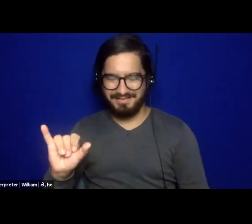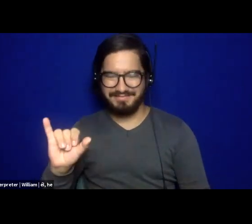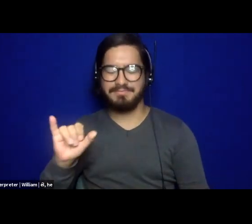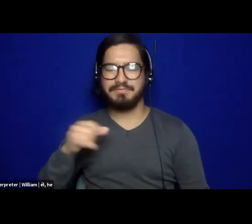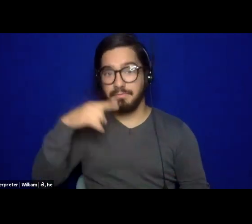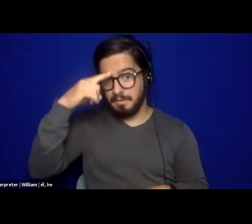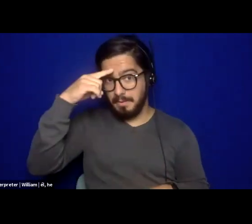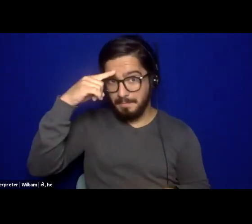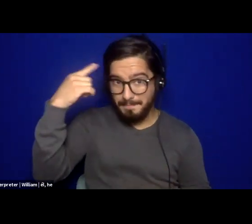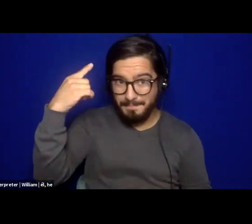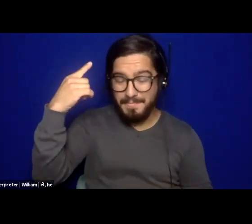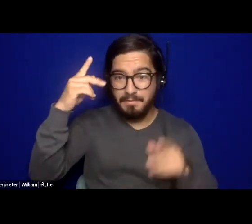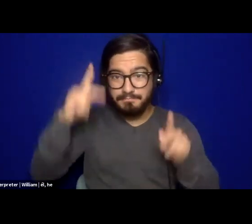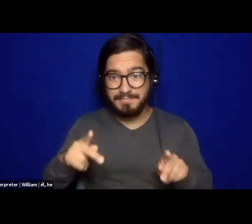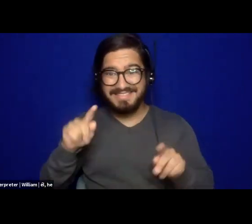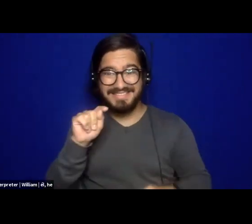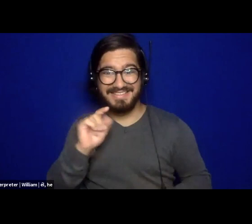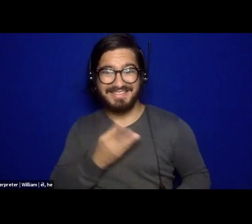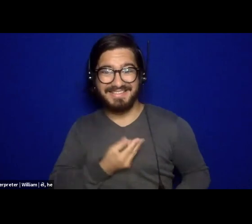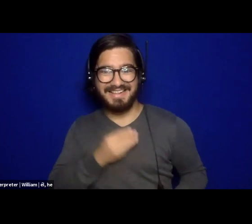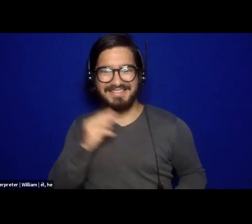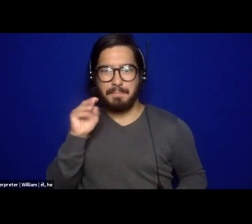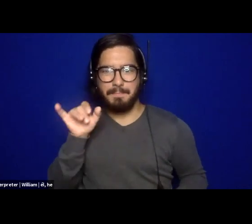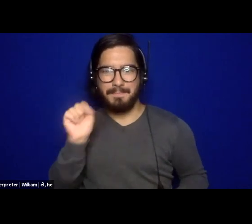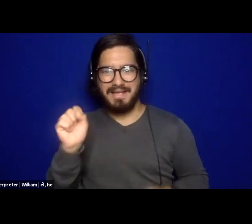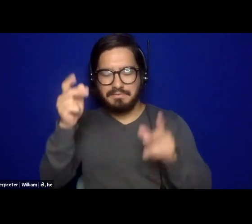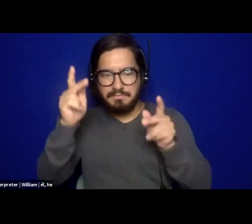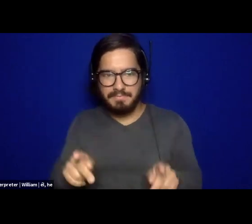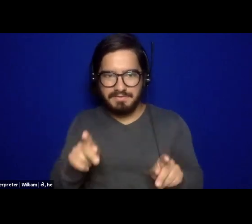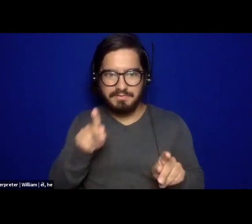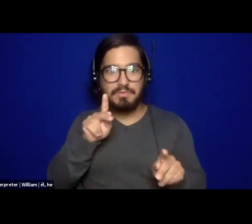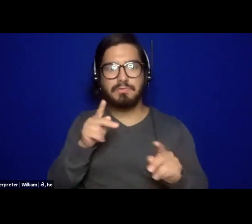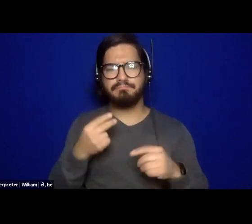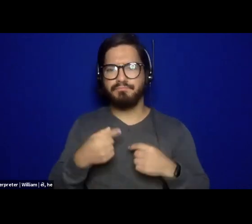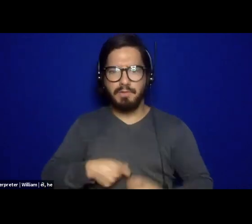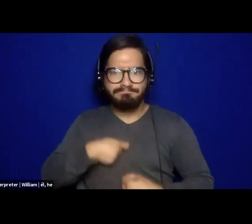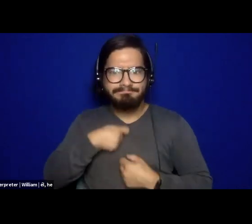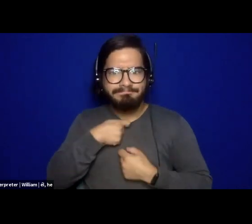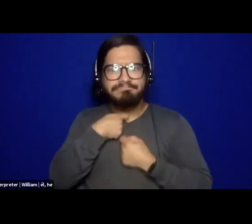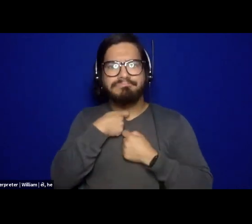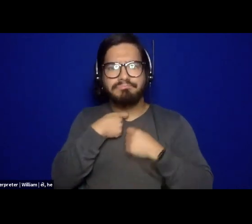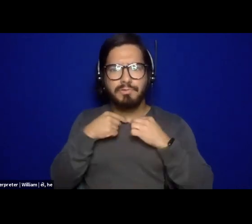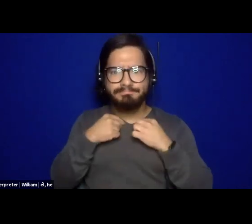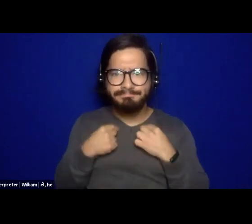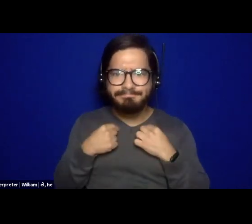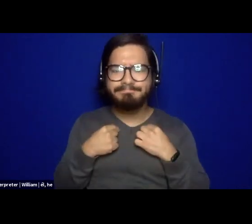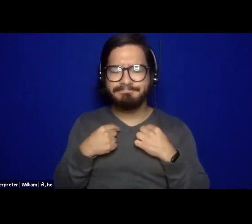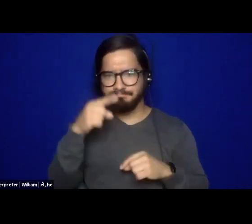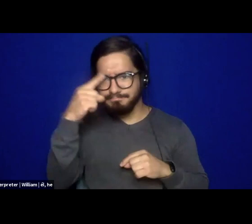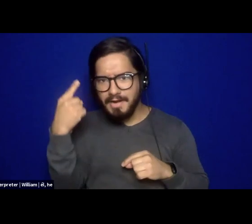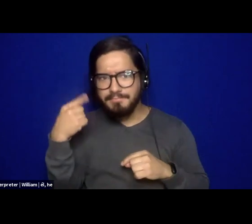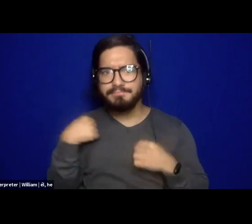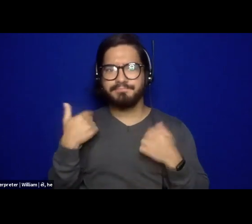glasses. I have long locks. I'm also wearing a Black button-up. And I'm sitting in a big room with a wooden screen behind me.